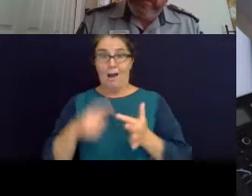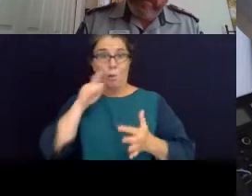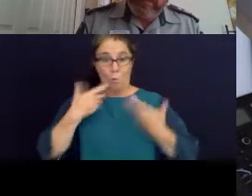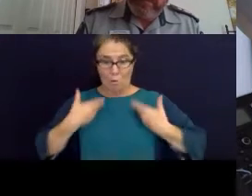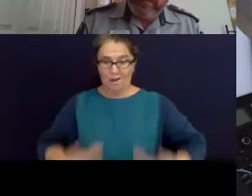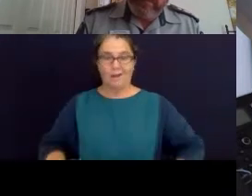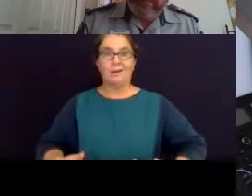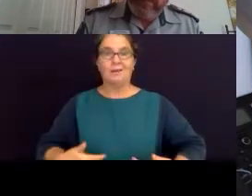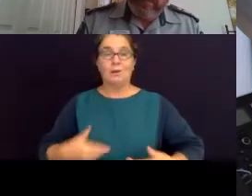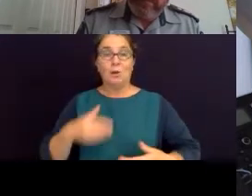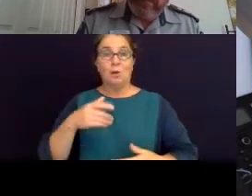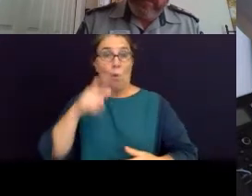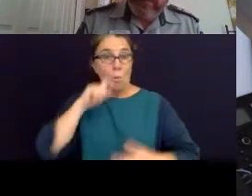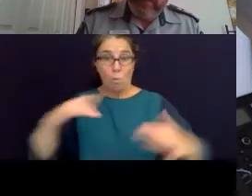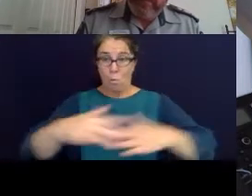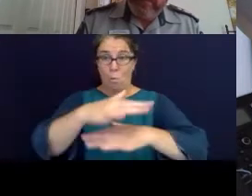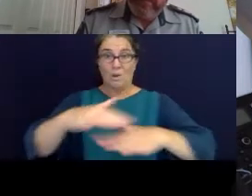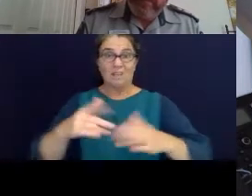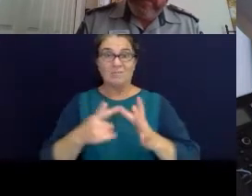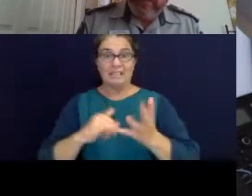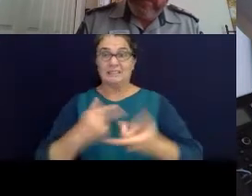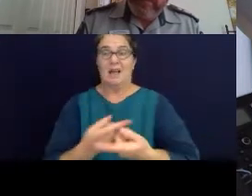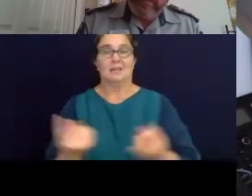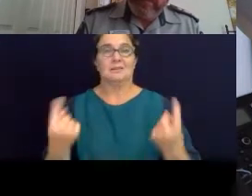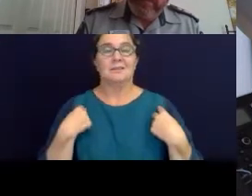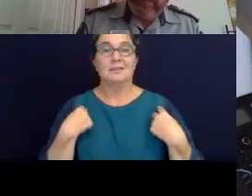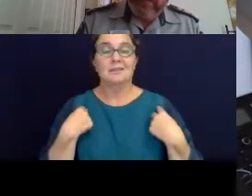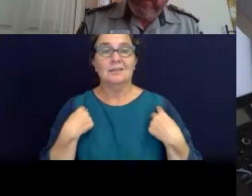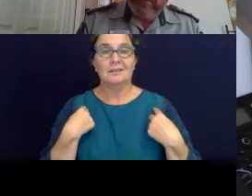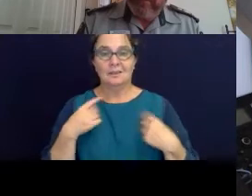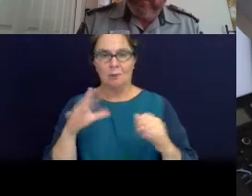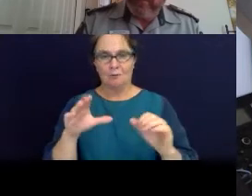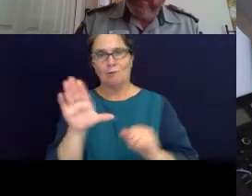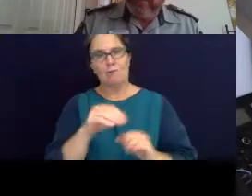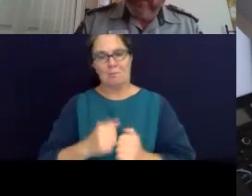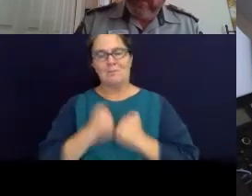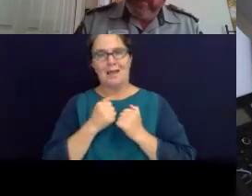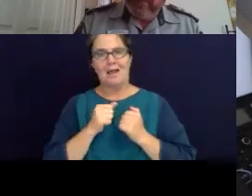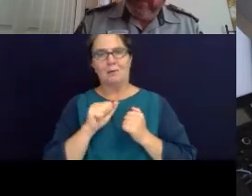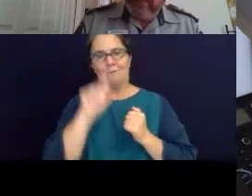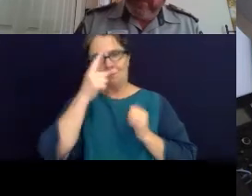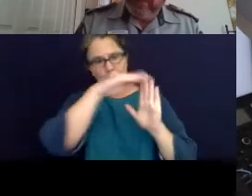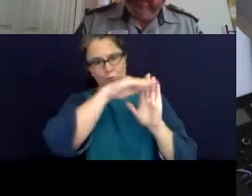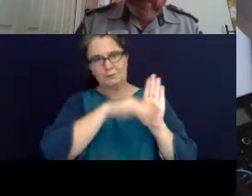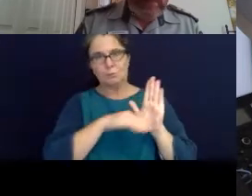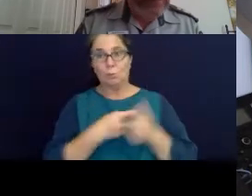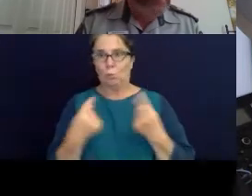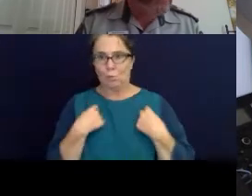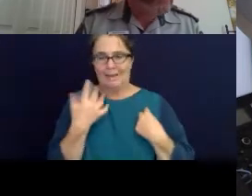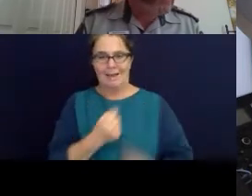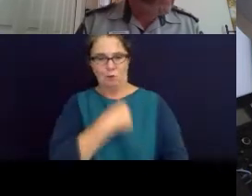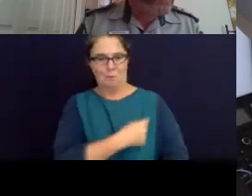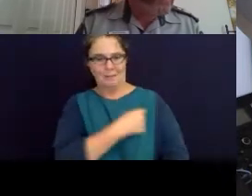from our first principles, if you like, we have an obligation to that water as kaichaki, as stewards.